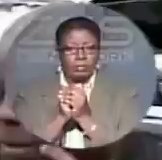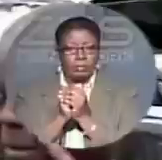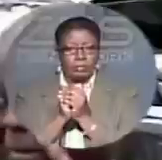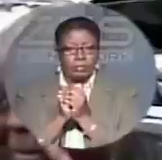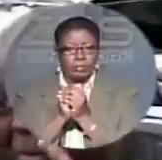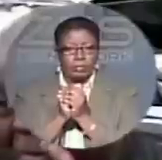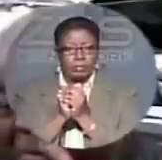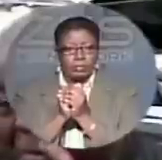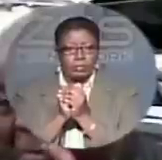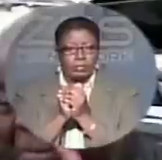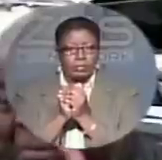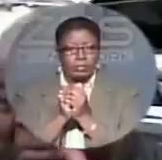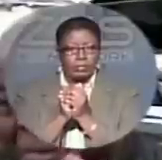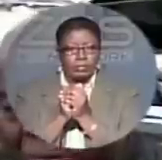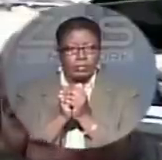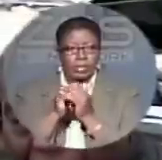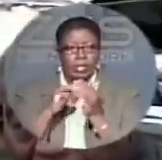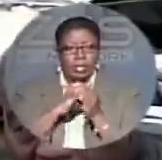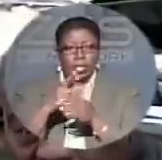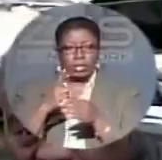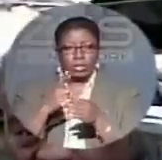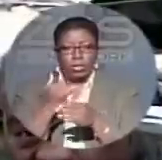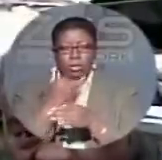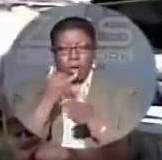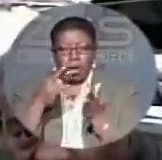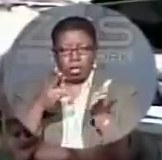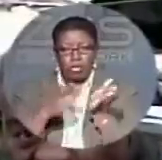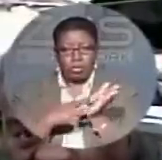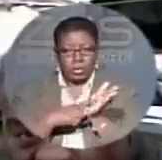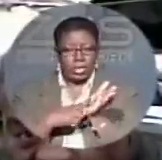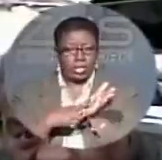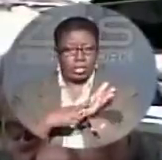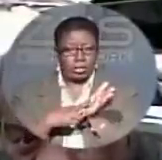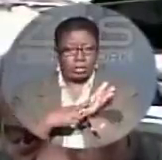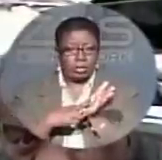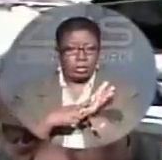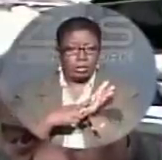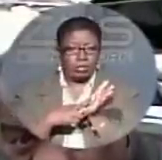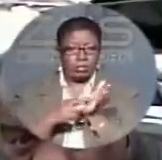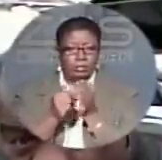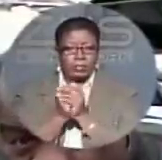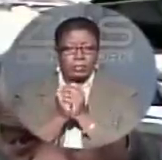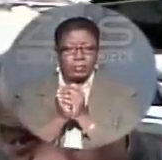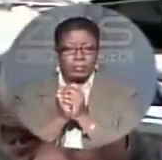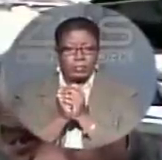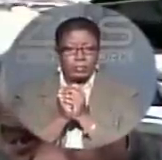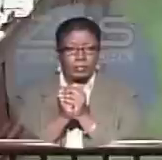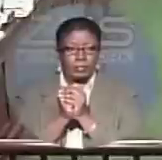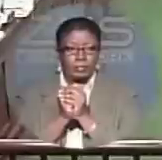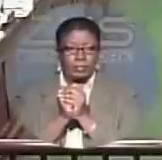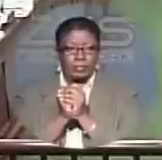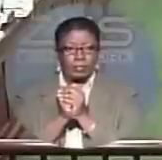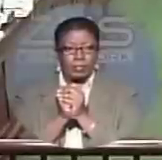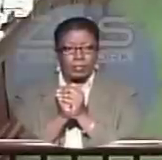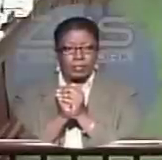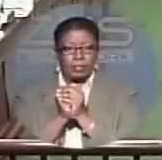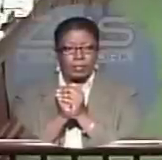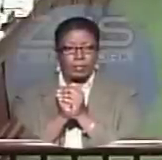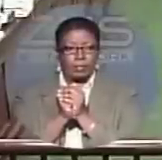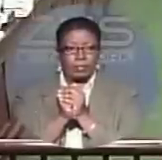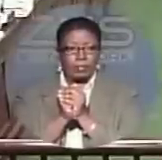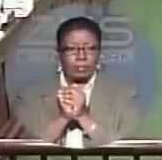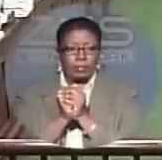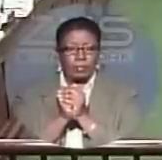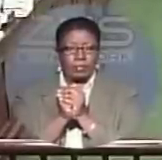totally a misrepresentation. Why is it a misrepresentation? Because even before we... Why is a misrepresentation? Take your seat, please. However,